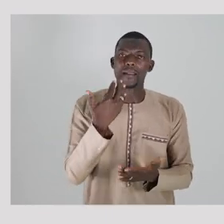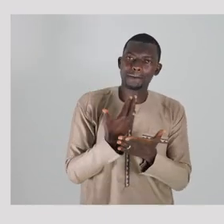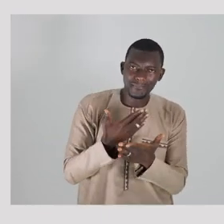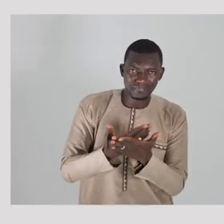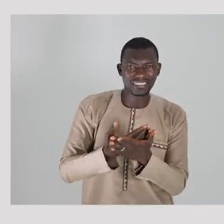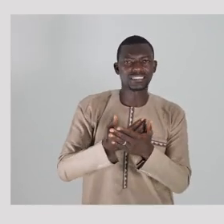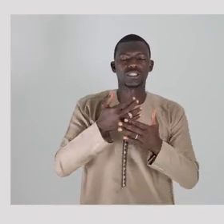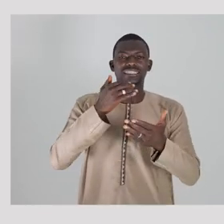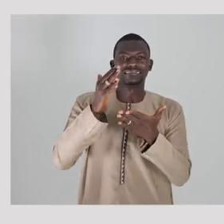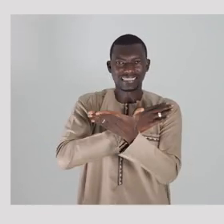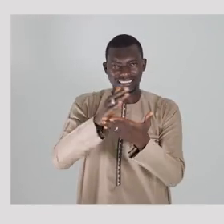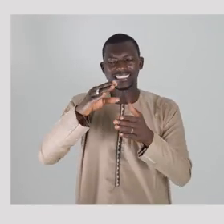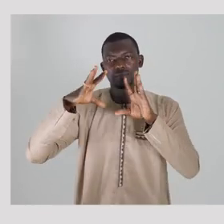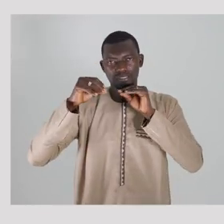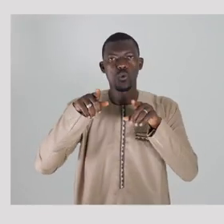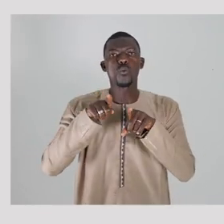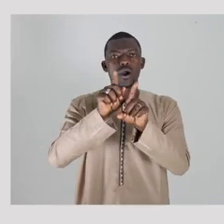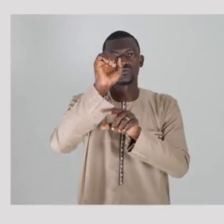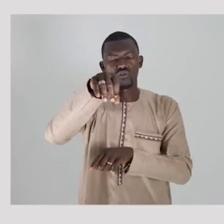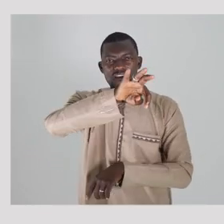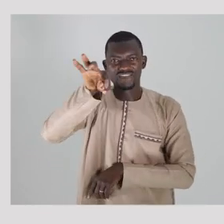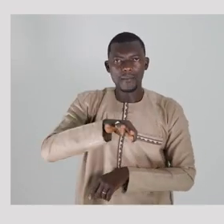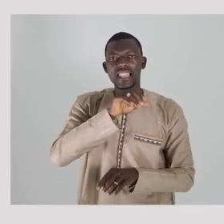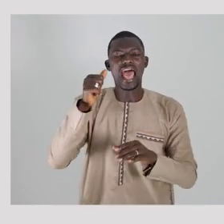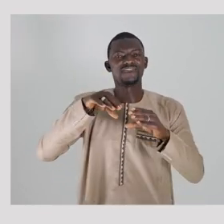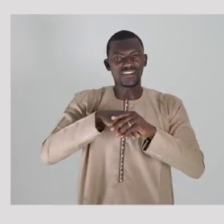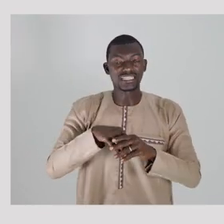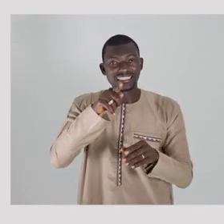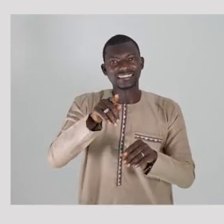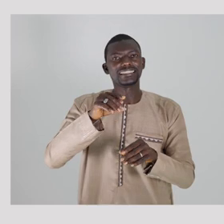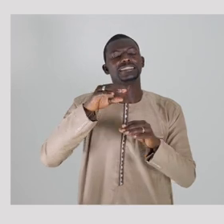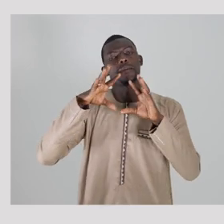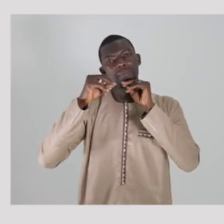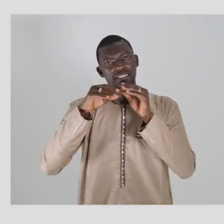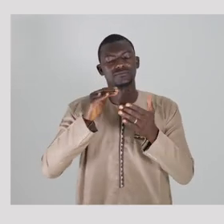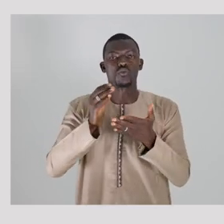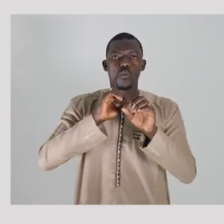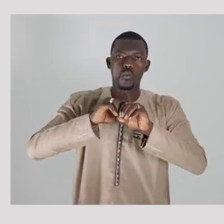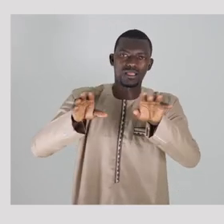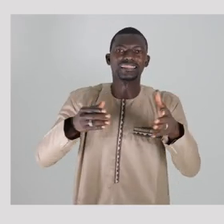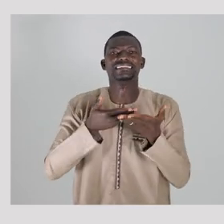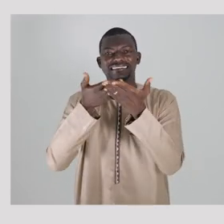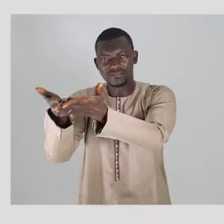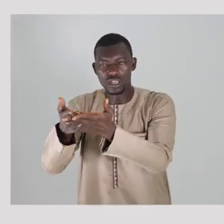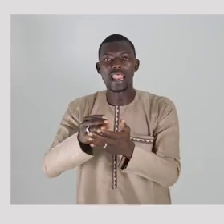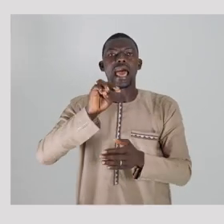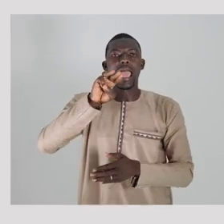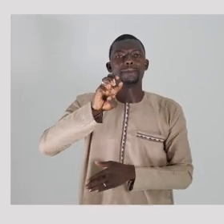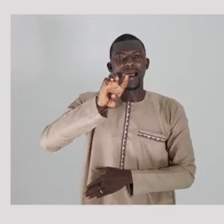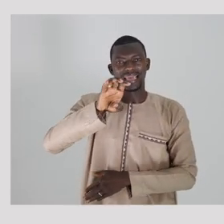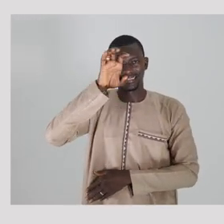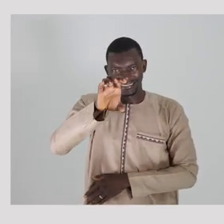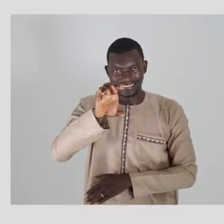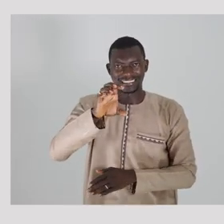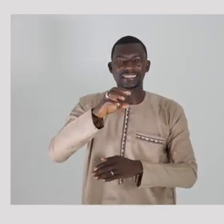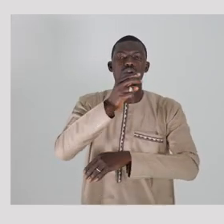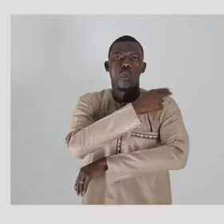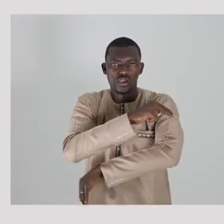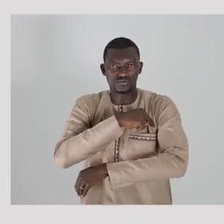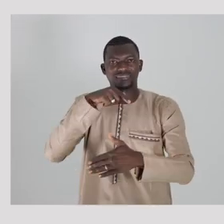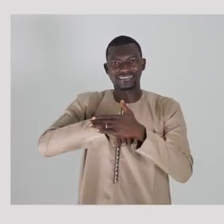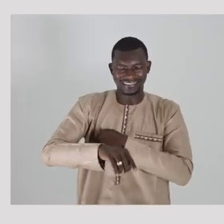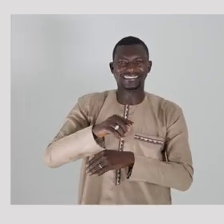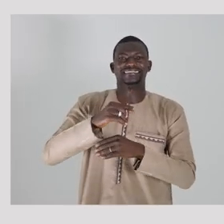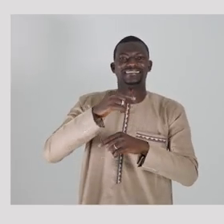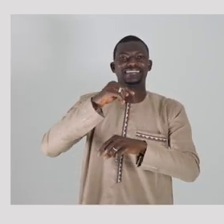free of charge. Please share this message with your family and friends. This message was brought to you by the MRC Unit, The Gambia at the London School of